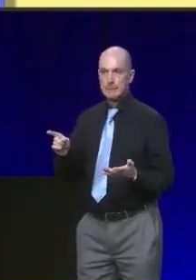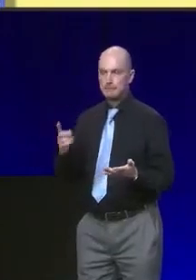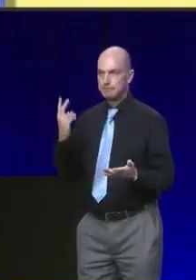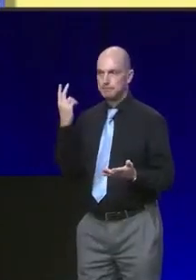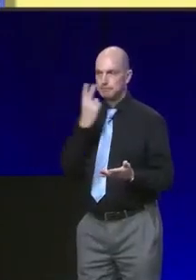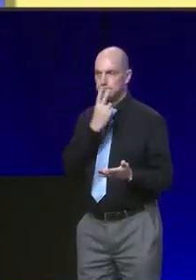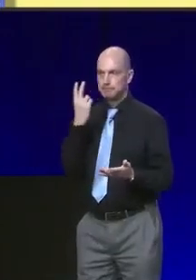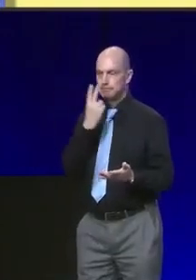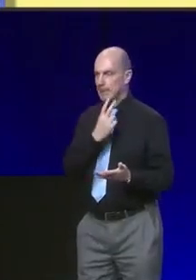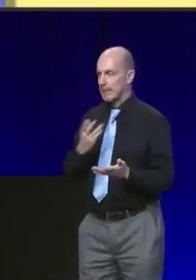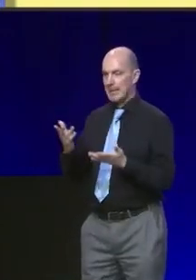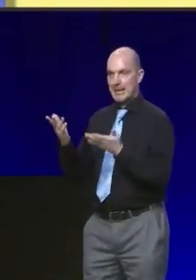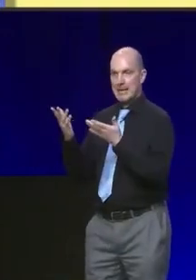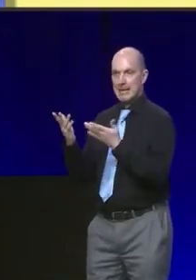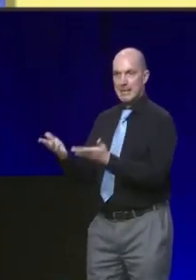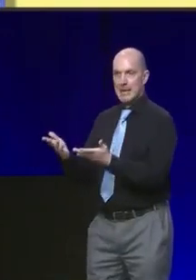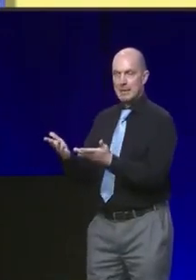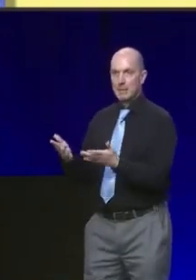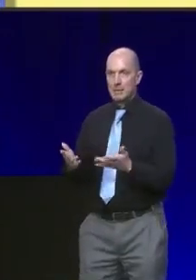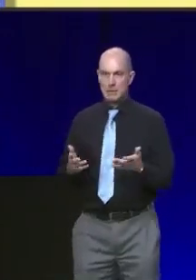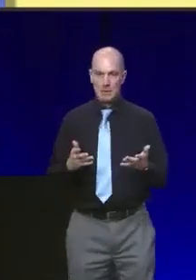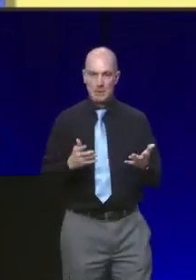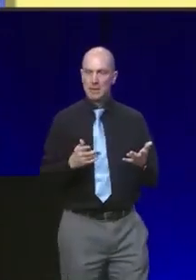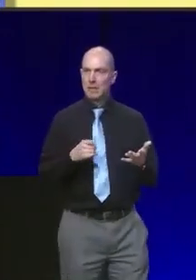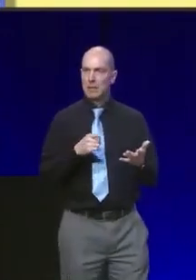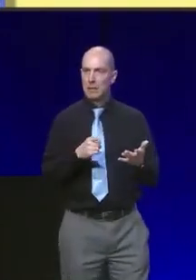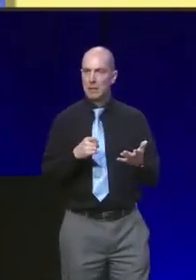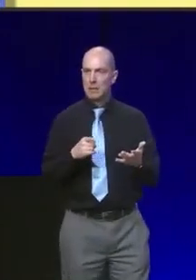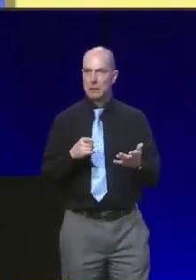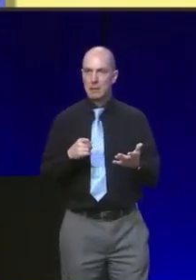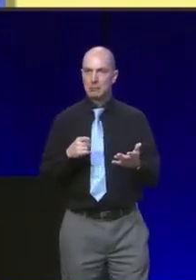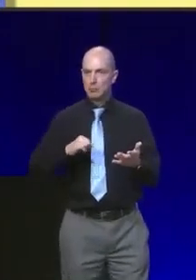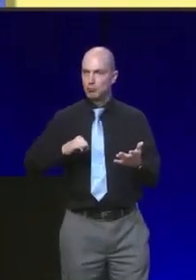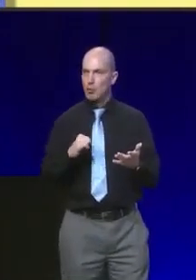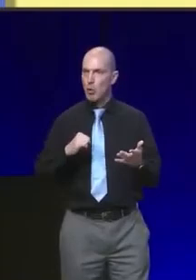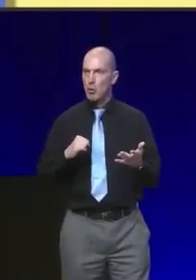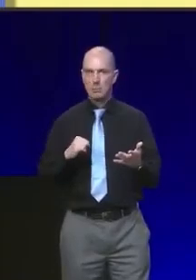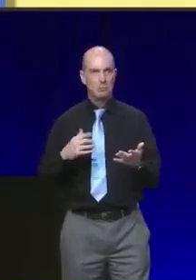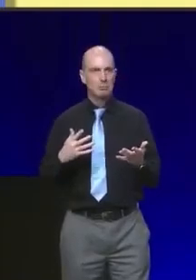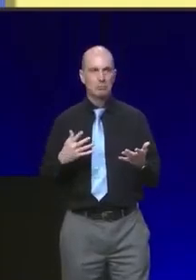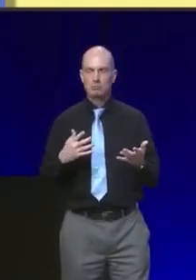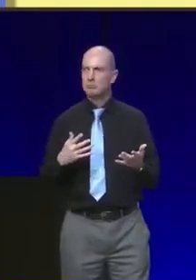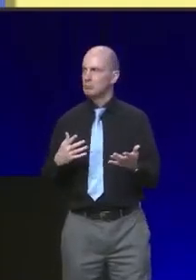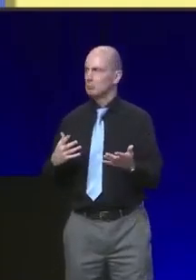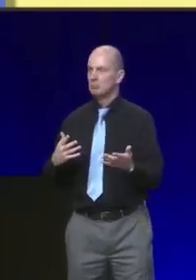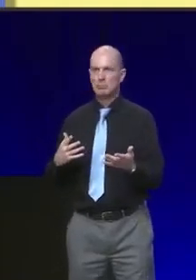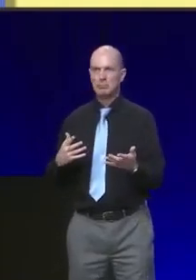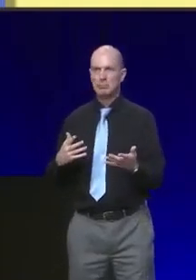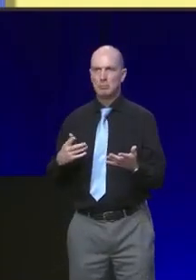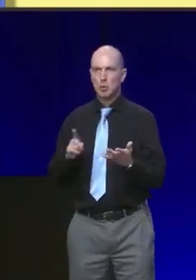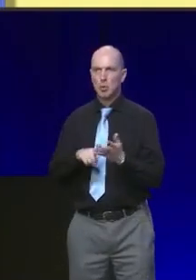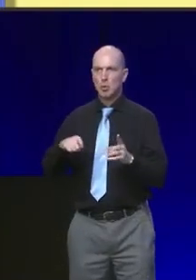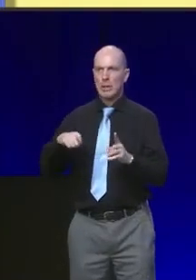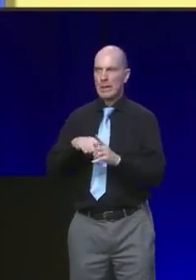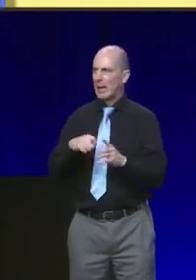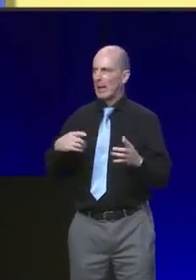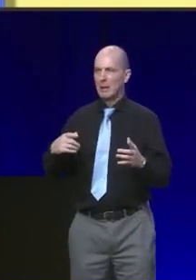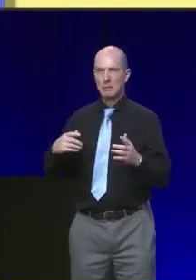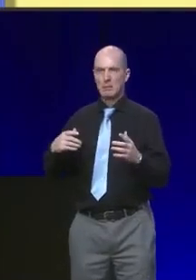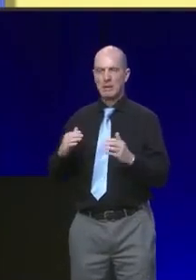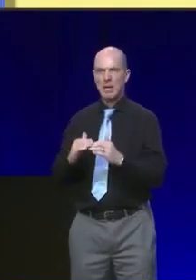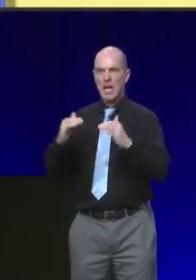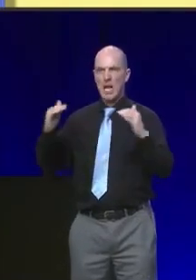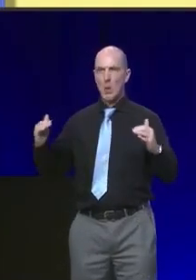destroyed the basis upon which many people in Scotland believe the UK to be founded. An equal